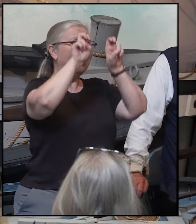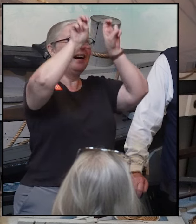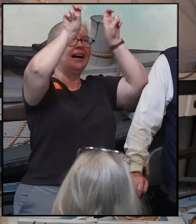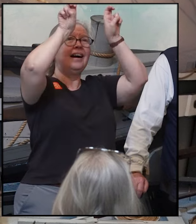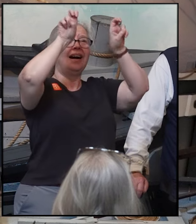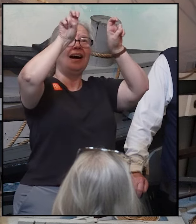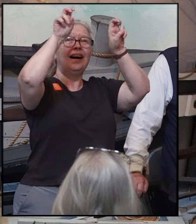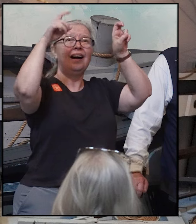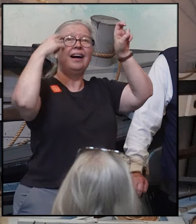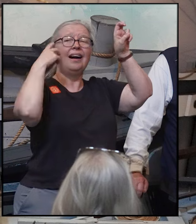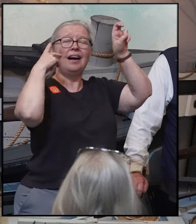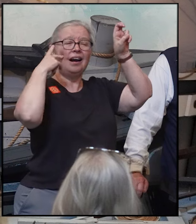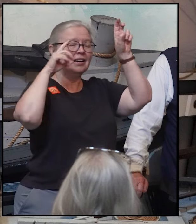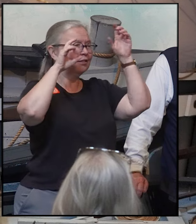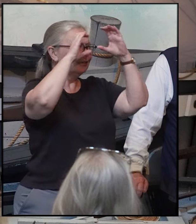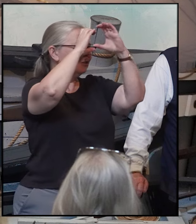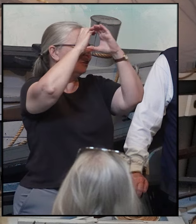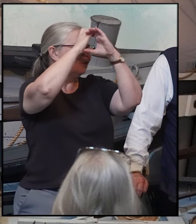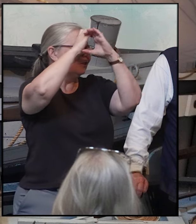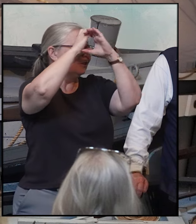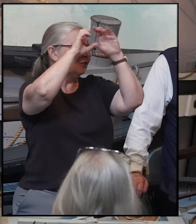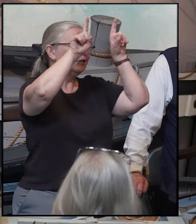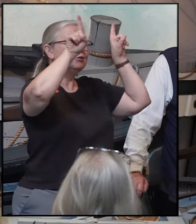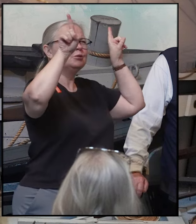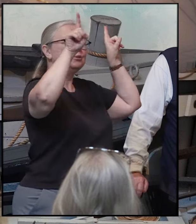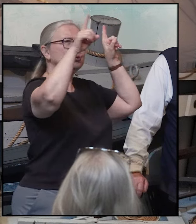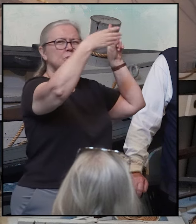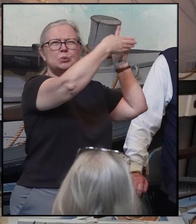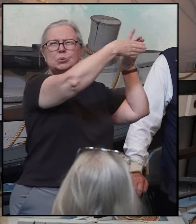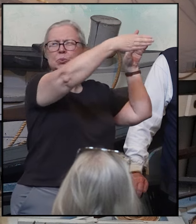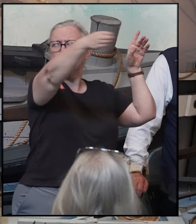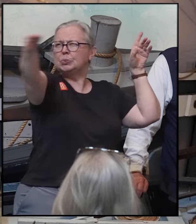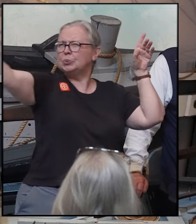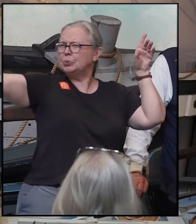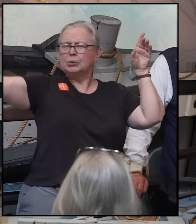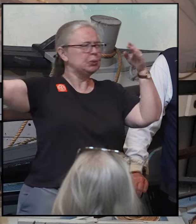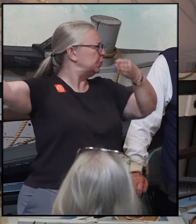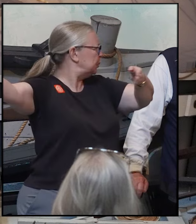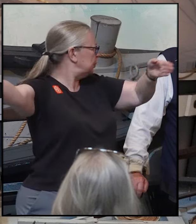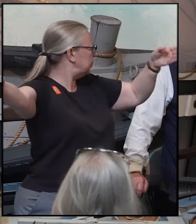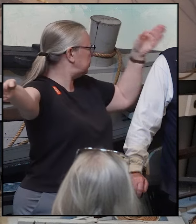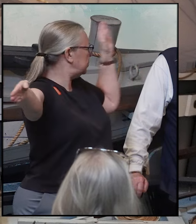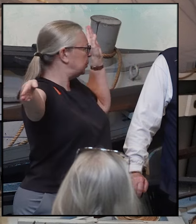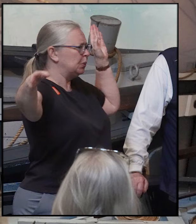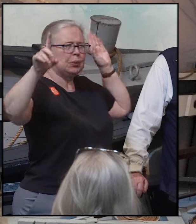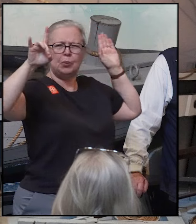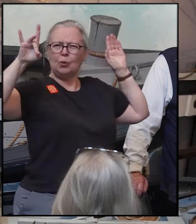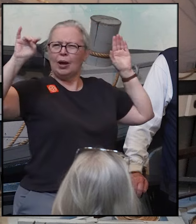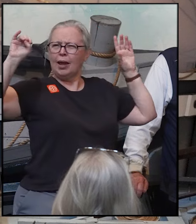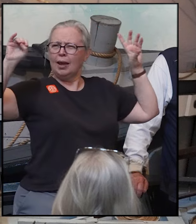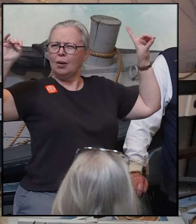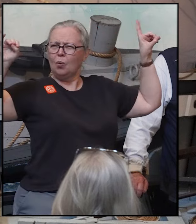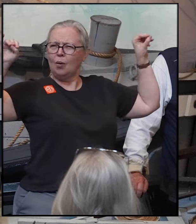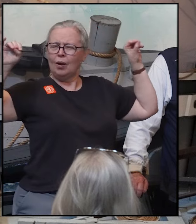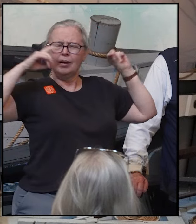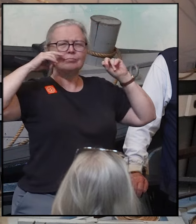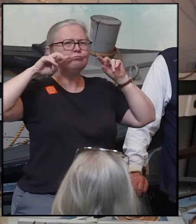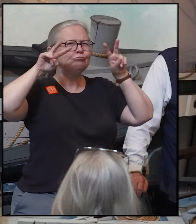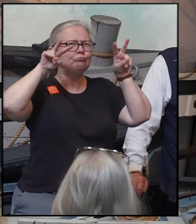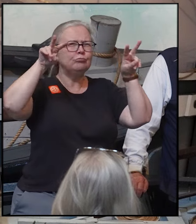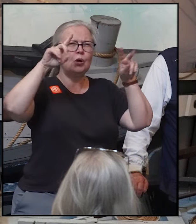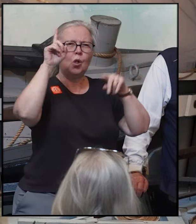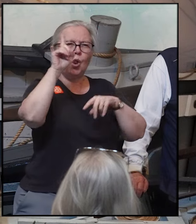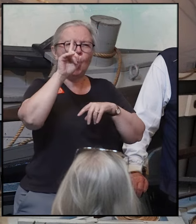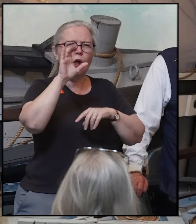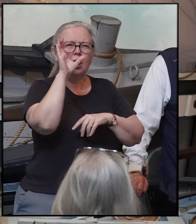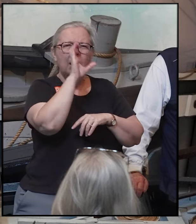spyglass is responsible for scanning 180 degrees of the ocean. And what they're looking for is the